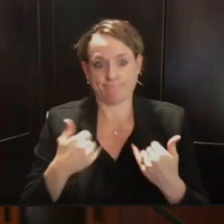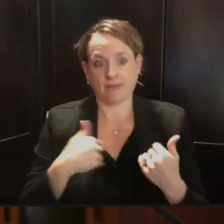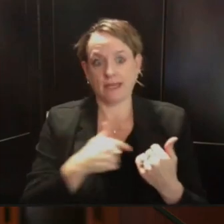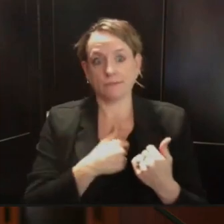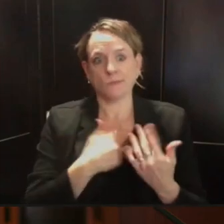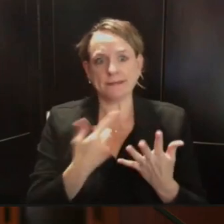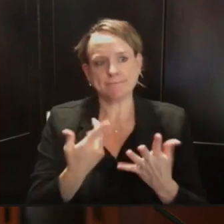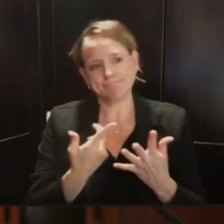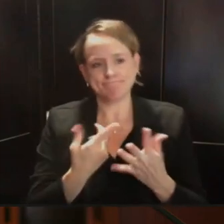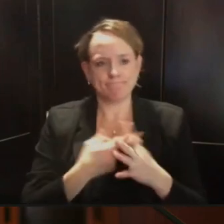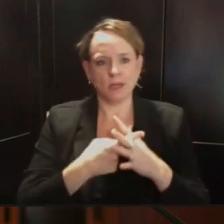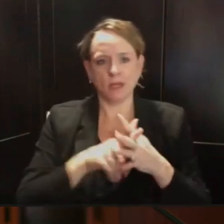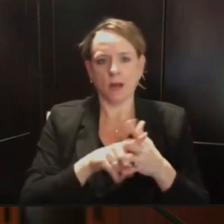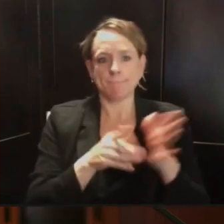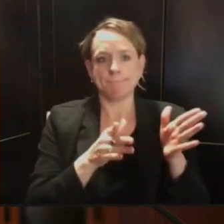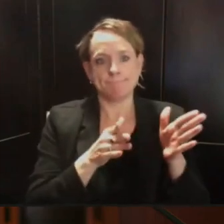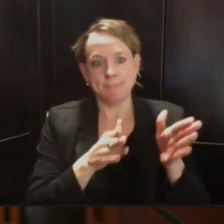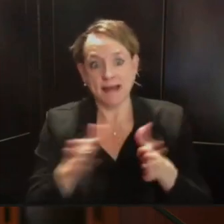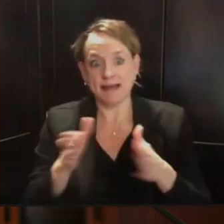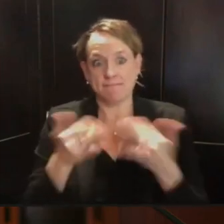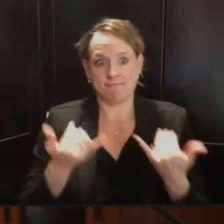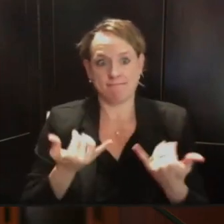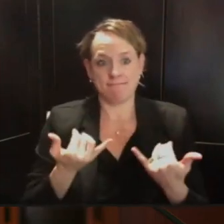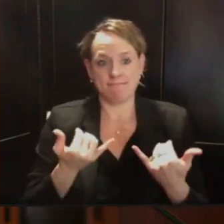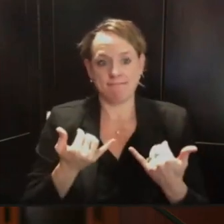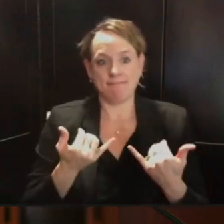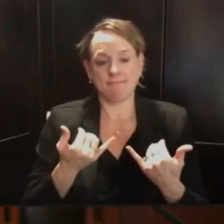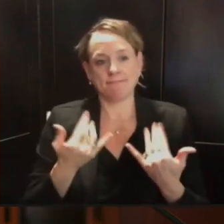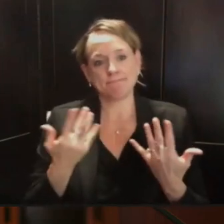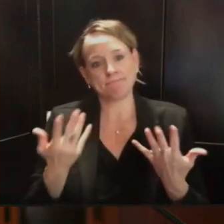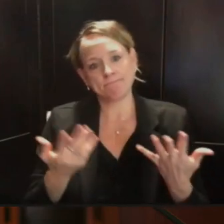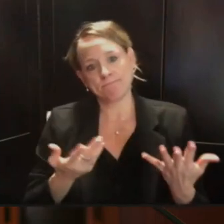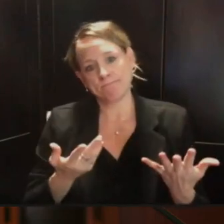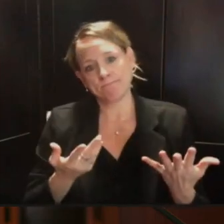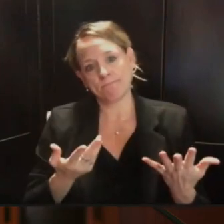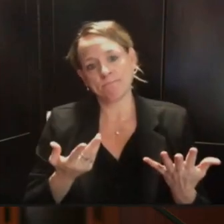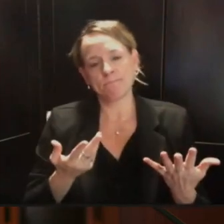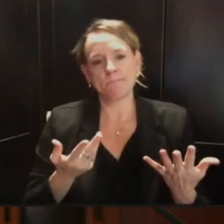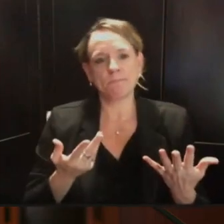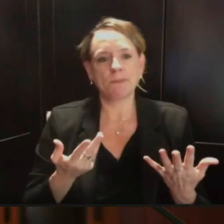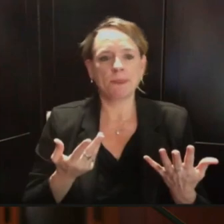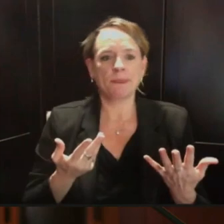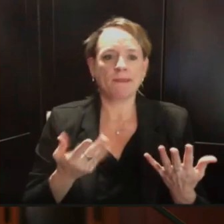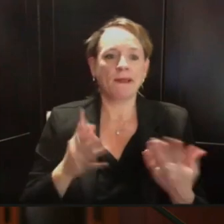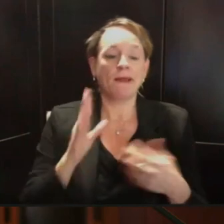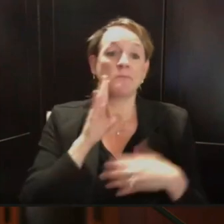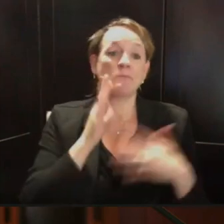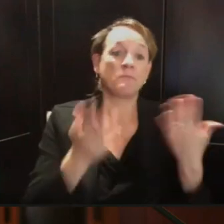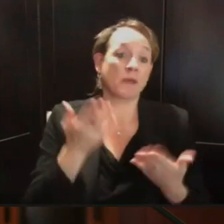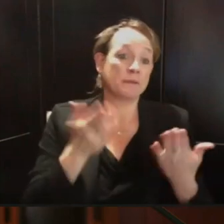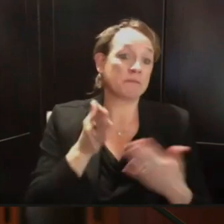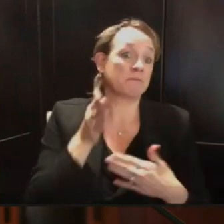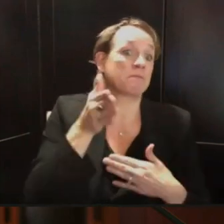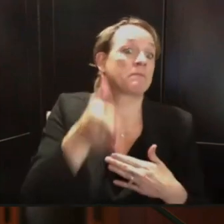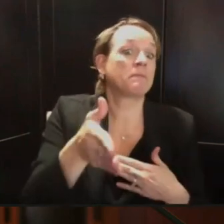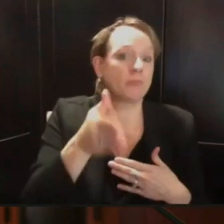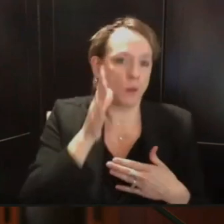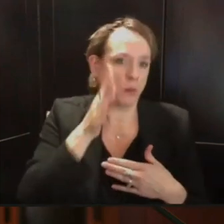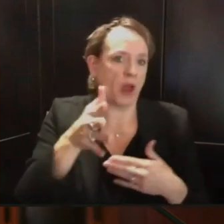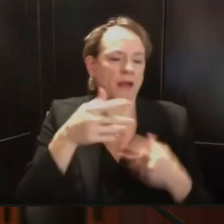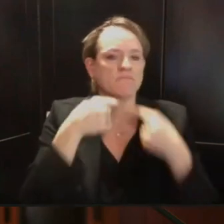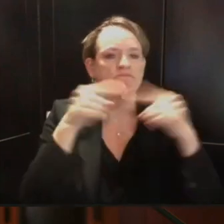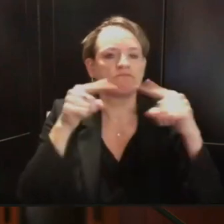make an announcement about the details of that in the near future, but it is an upgrade that will